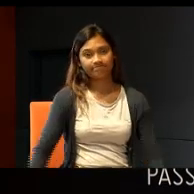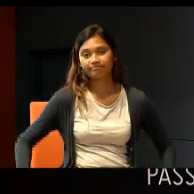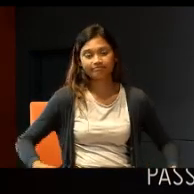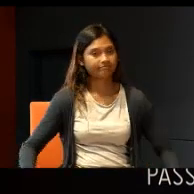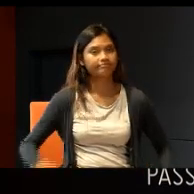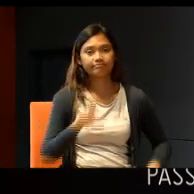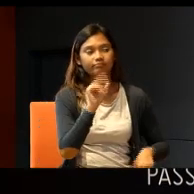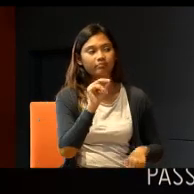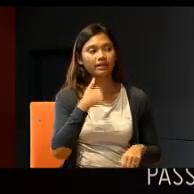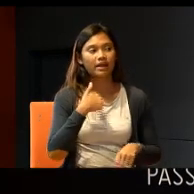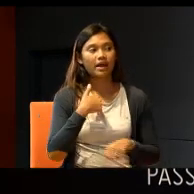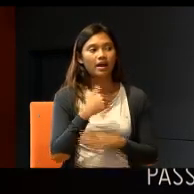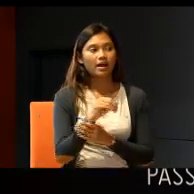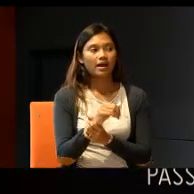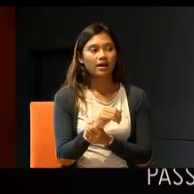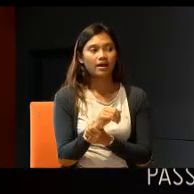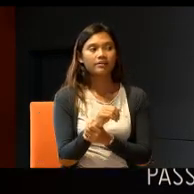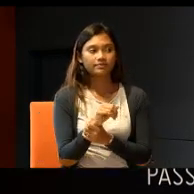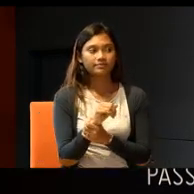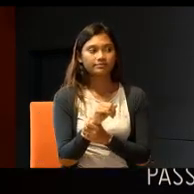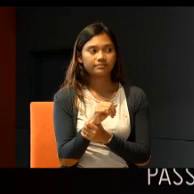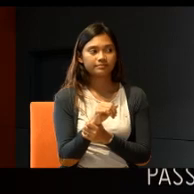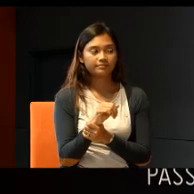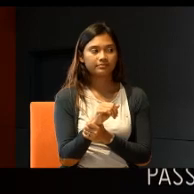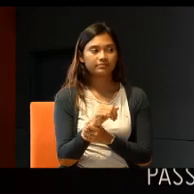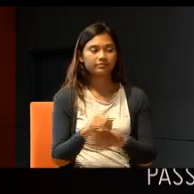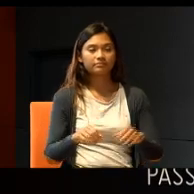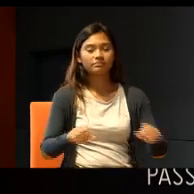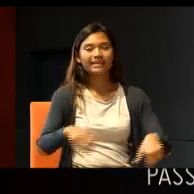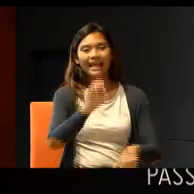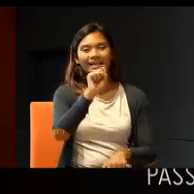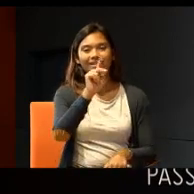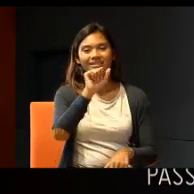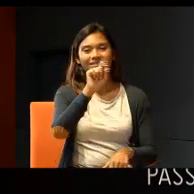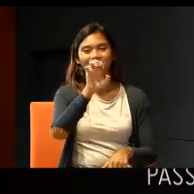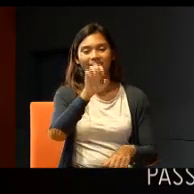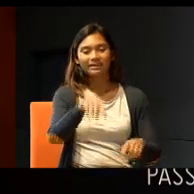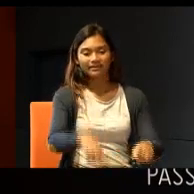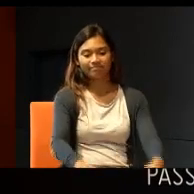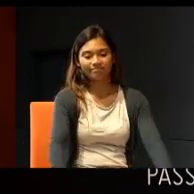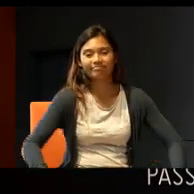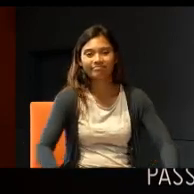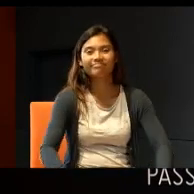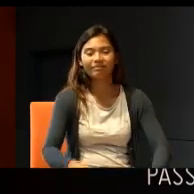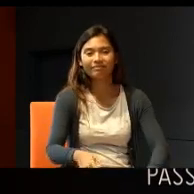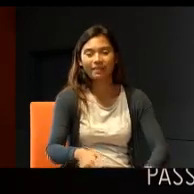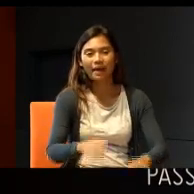skate kind of thing, which they build, construct themselves with paddles, cycling over the place, you know.